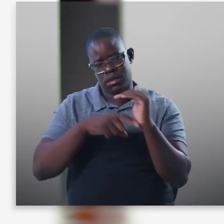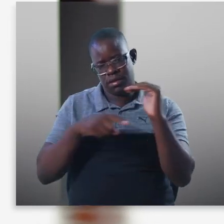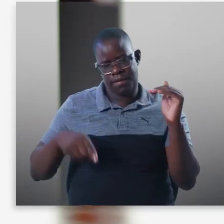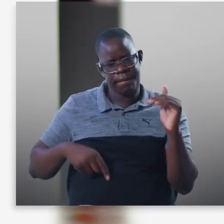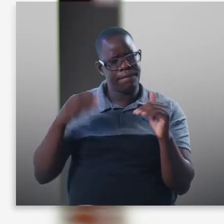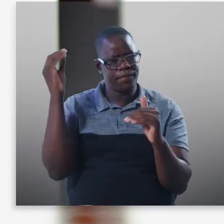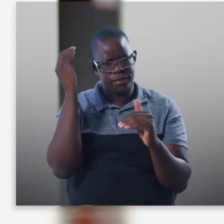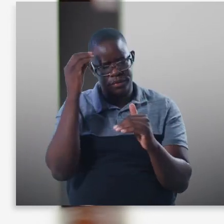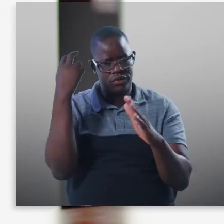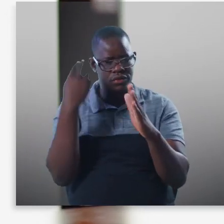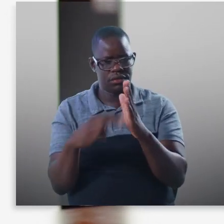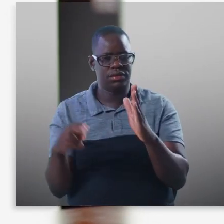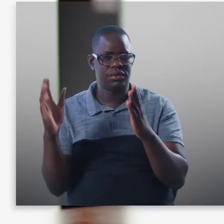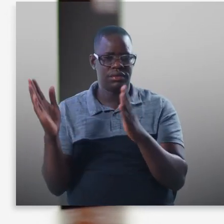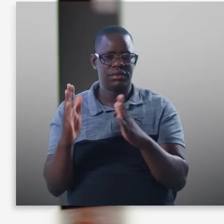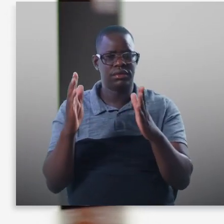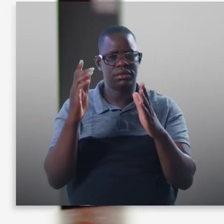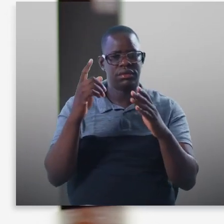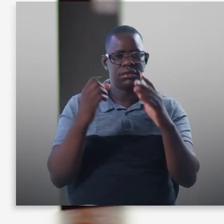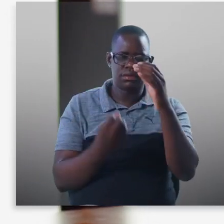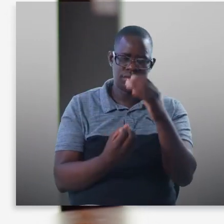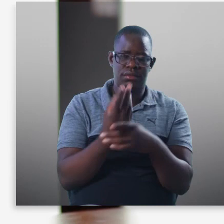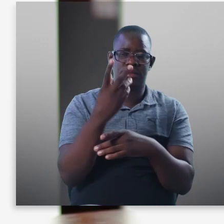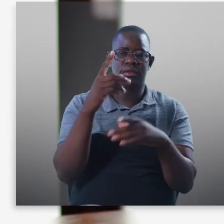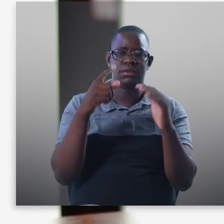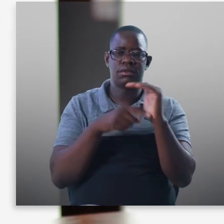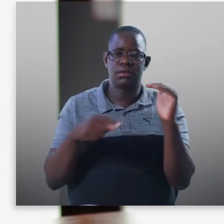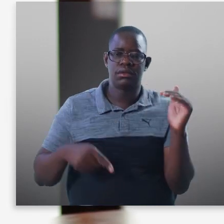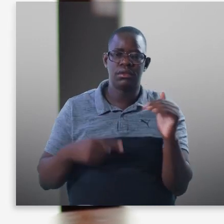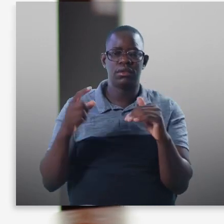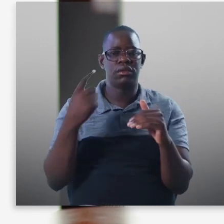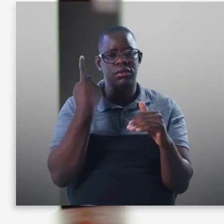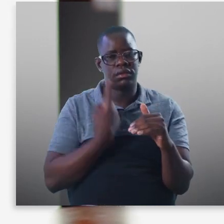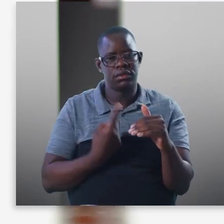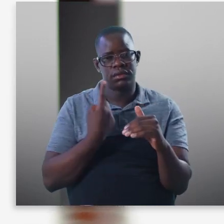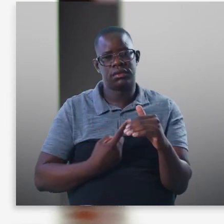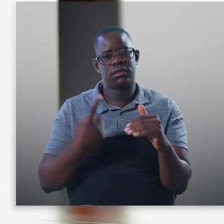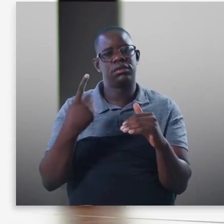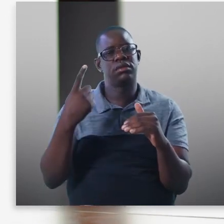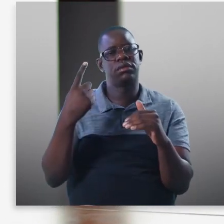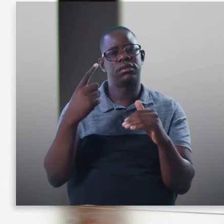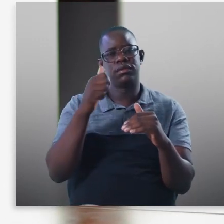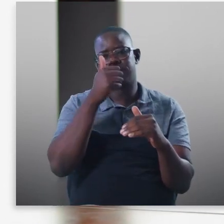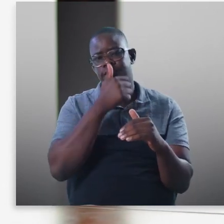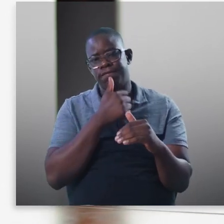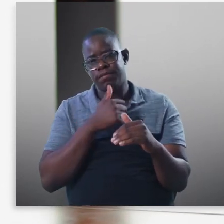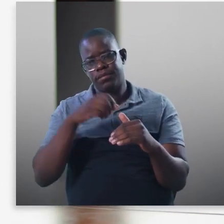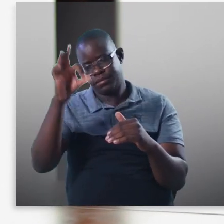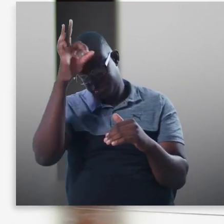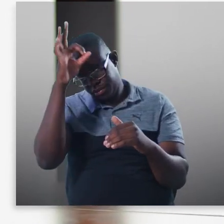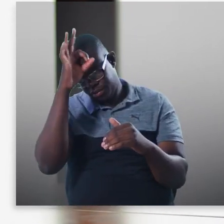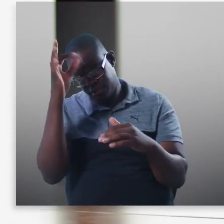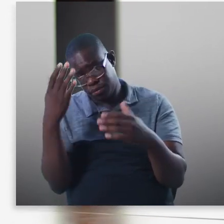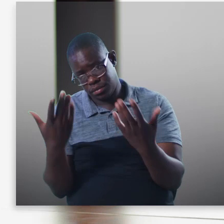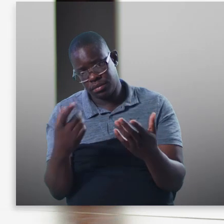The police force and defense force of the country ensure that law and order are maintained and implemented. Well,